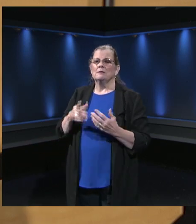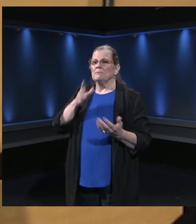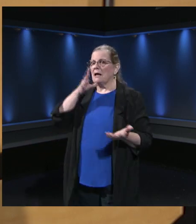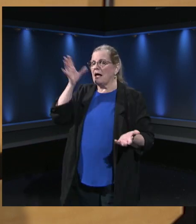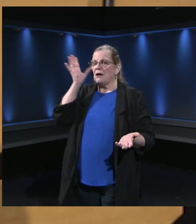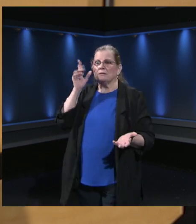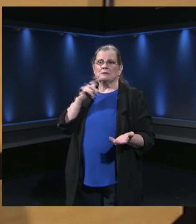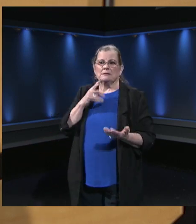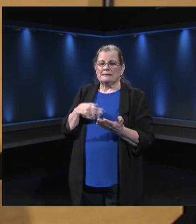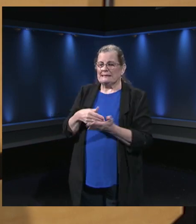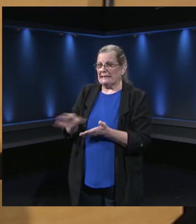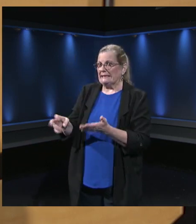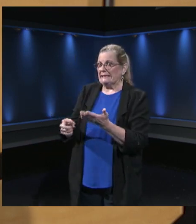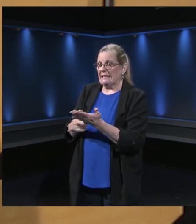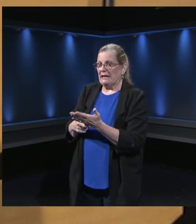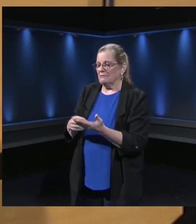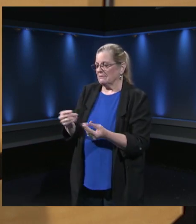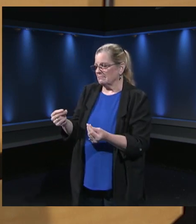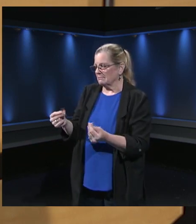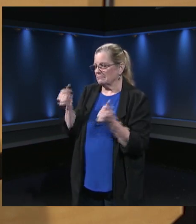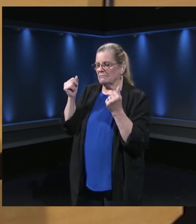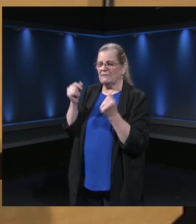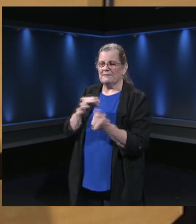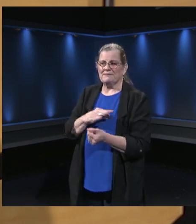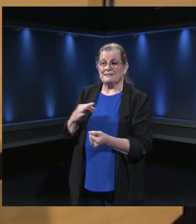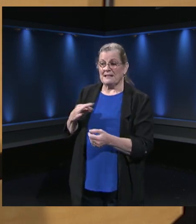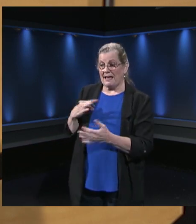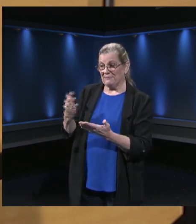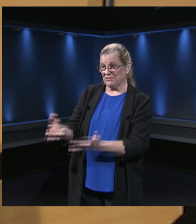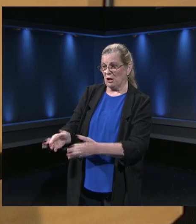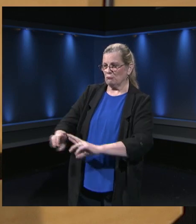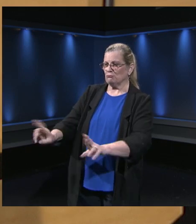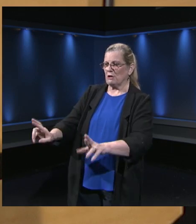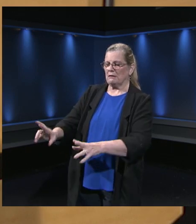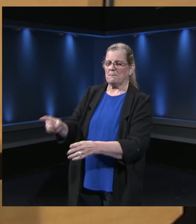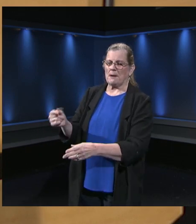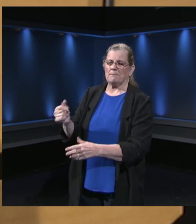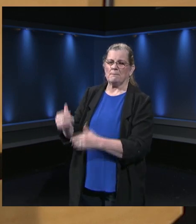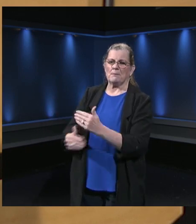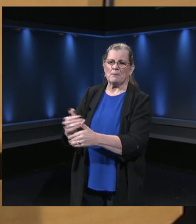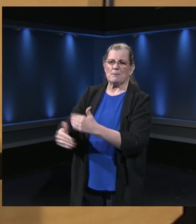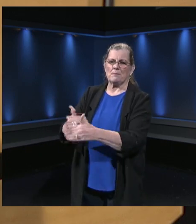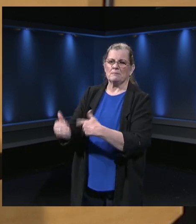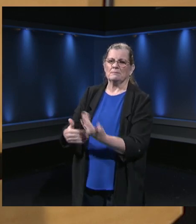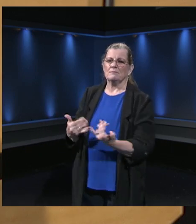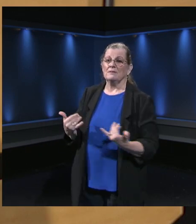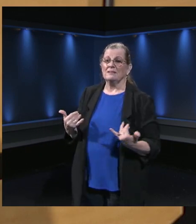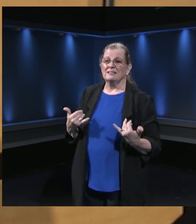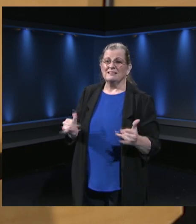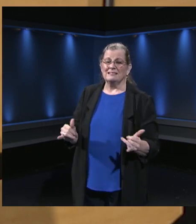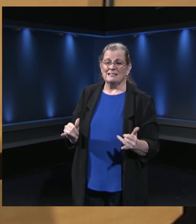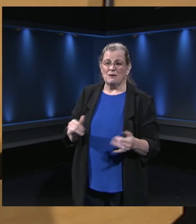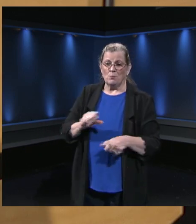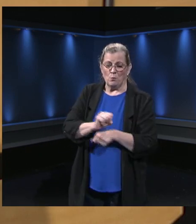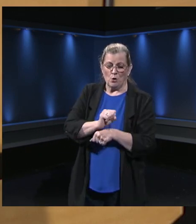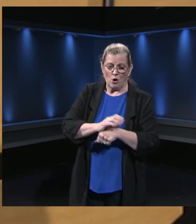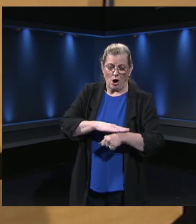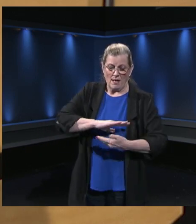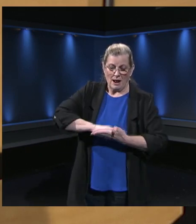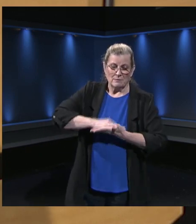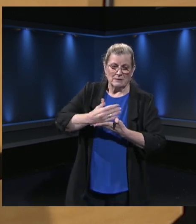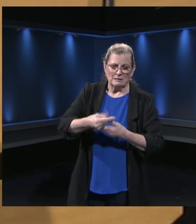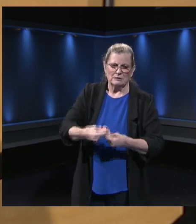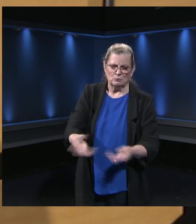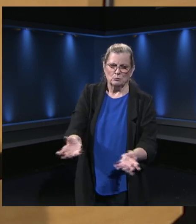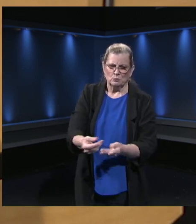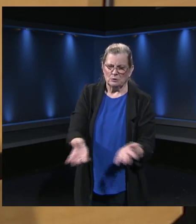And fortunately, it's kind of syncing up with our distribution. So we have the ability to have some some of the students come into